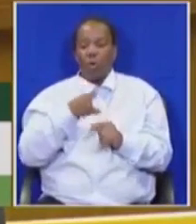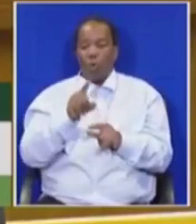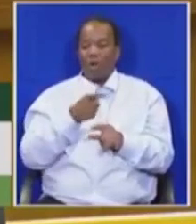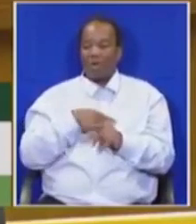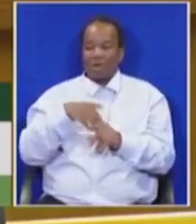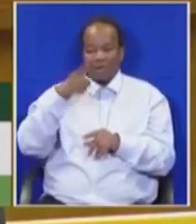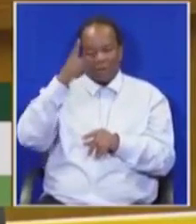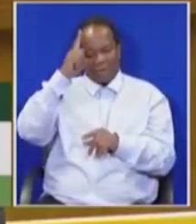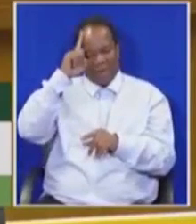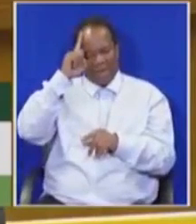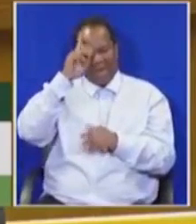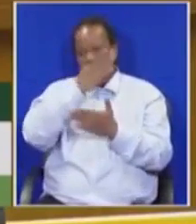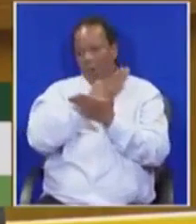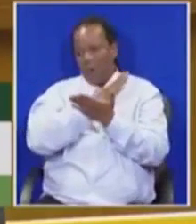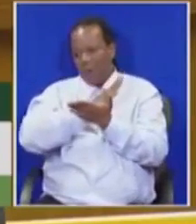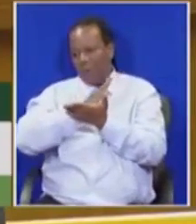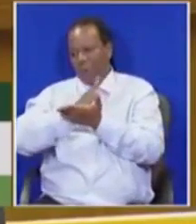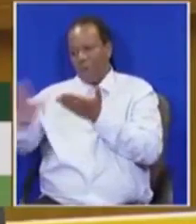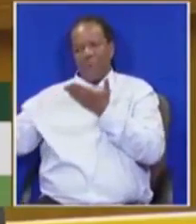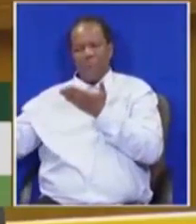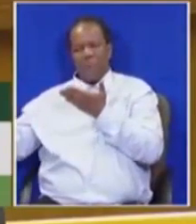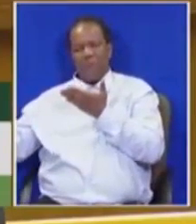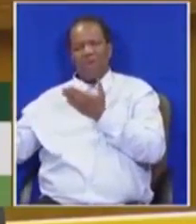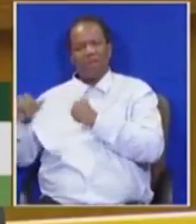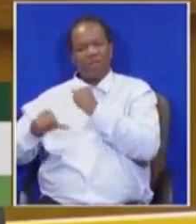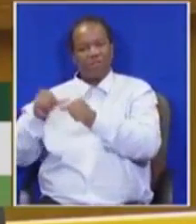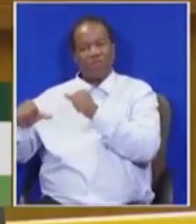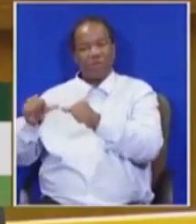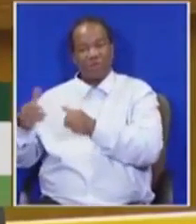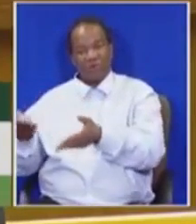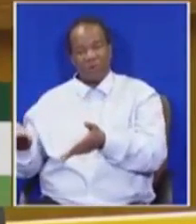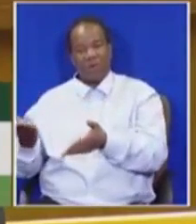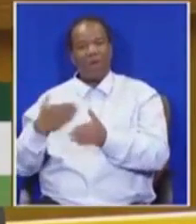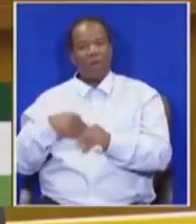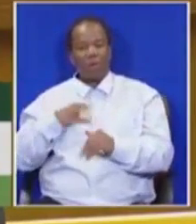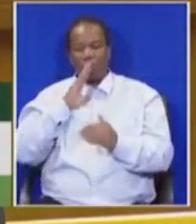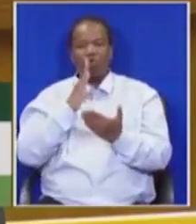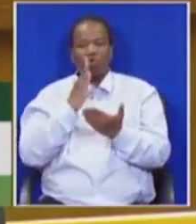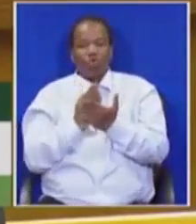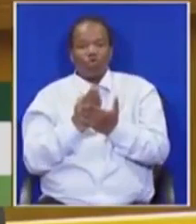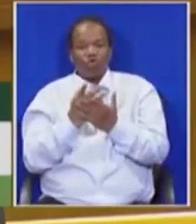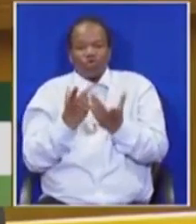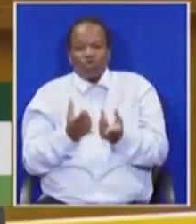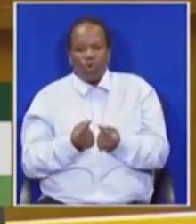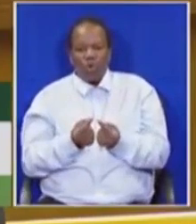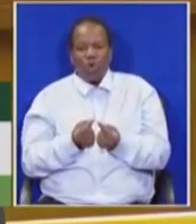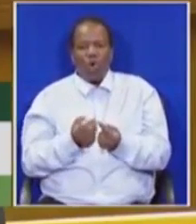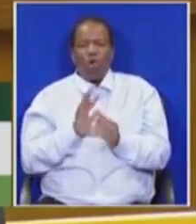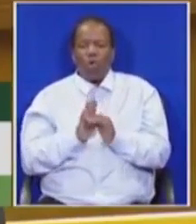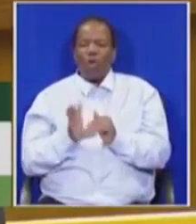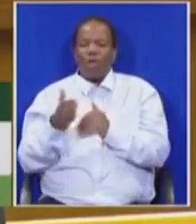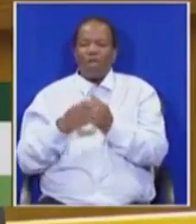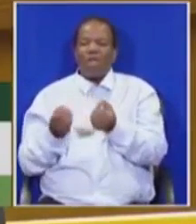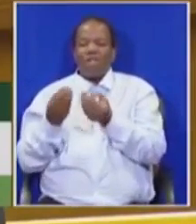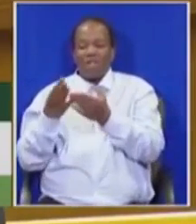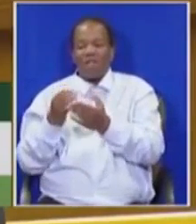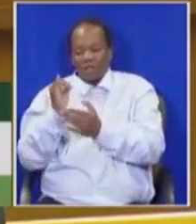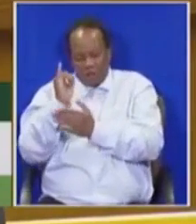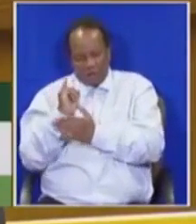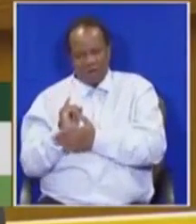black generation. We must ensure that we restore the dignity of our people without